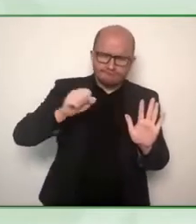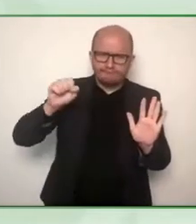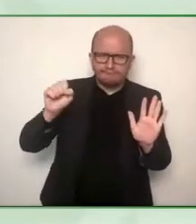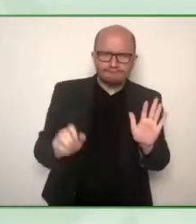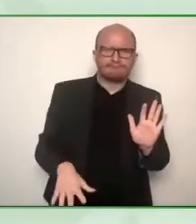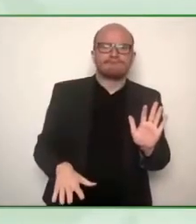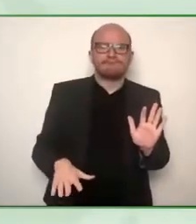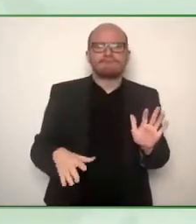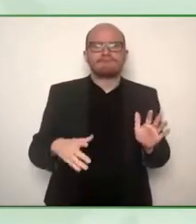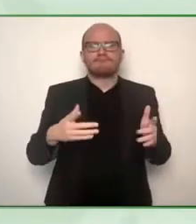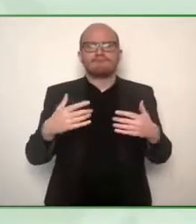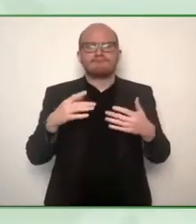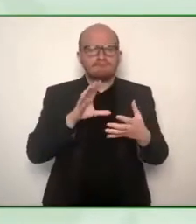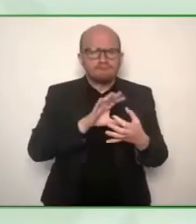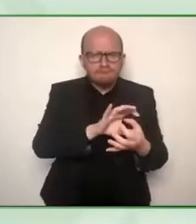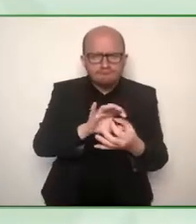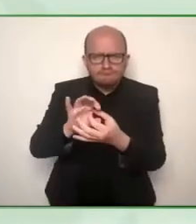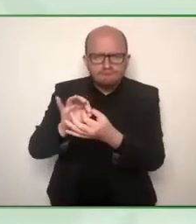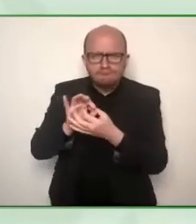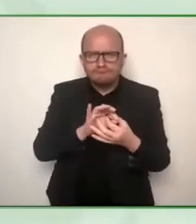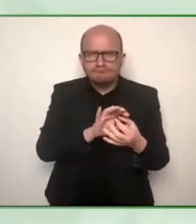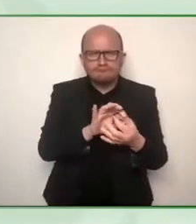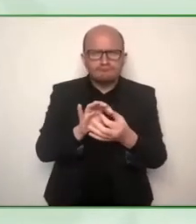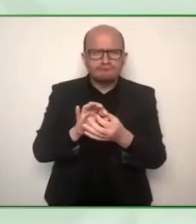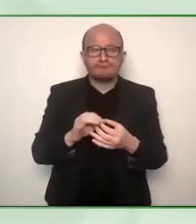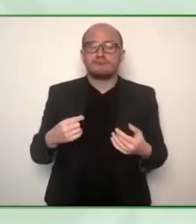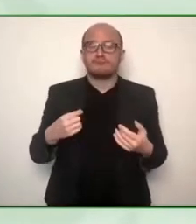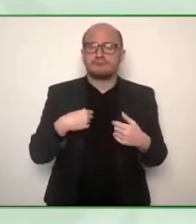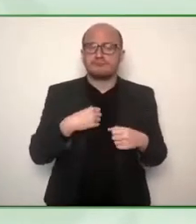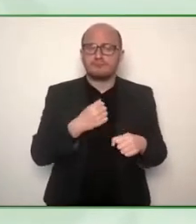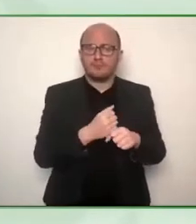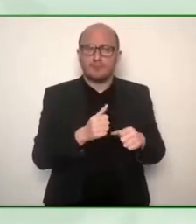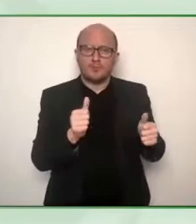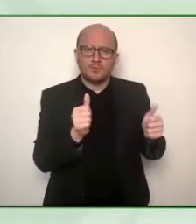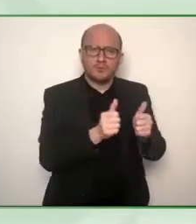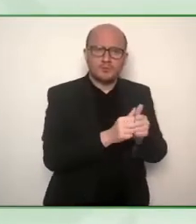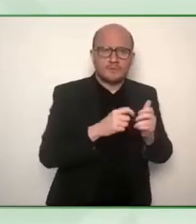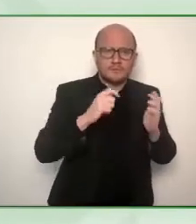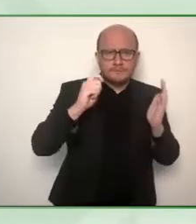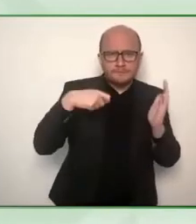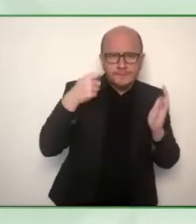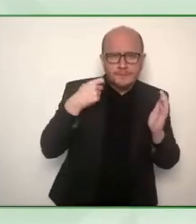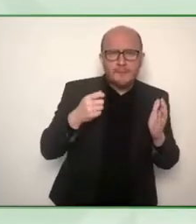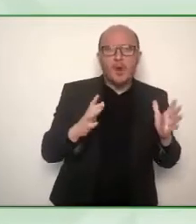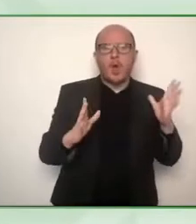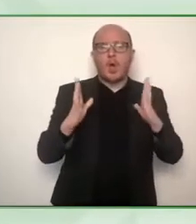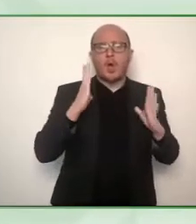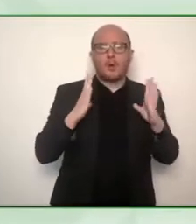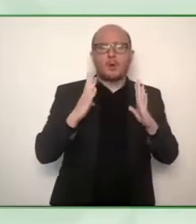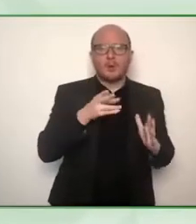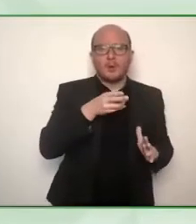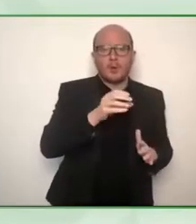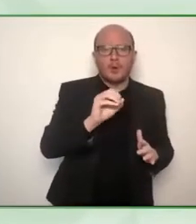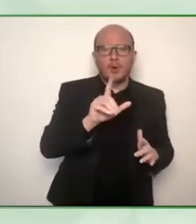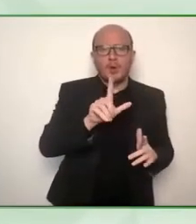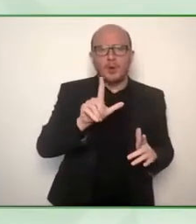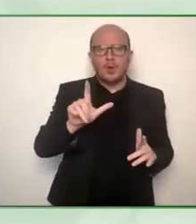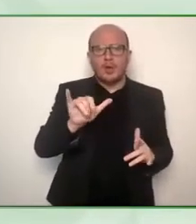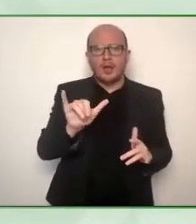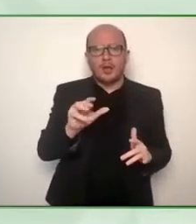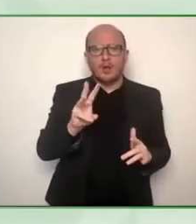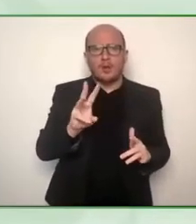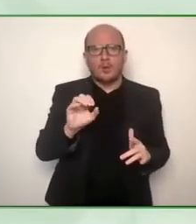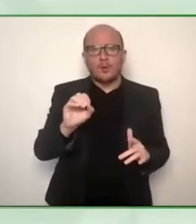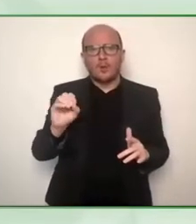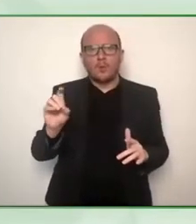on different films and productions to really change the narrative around people with disabilities, working to find the policies and